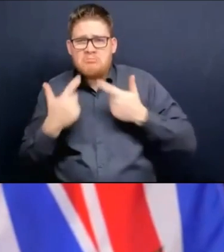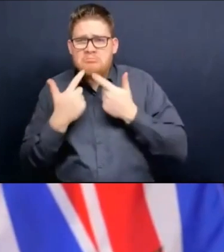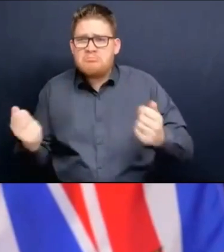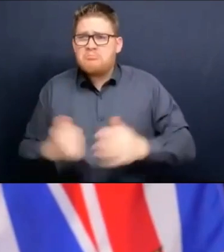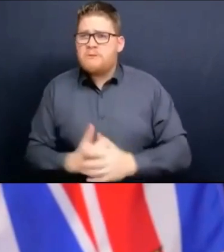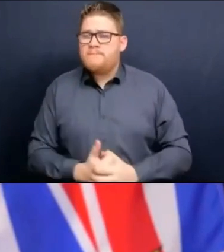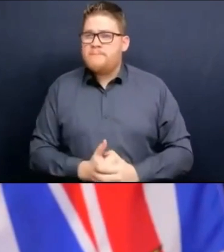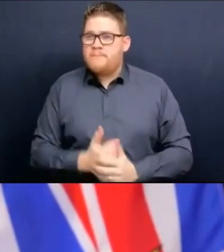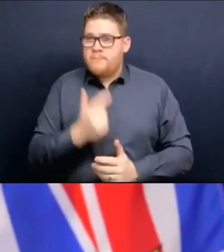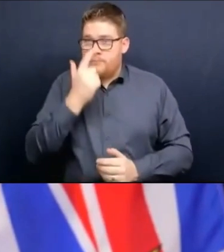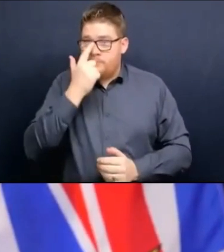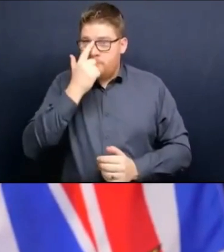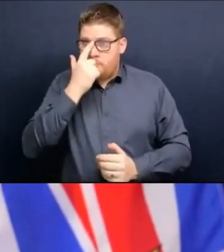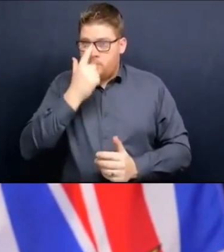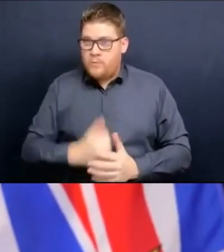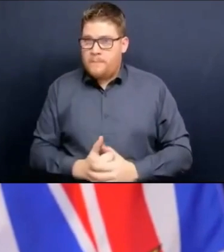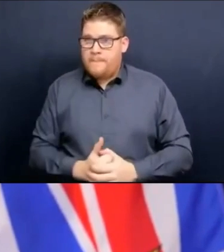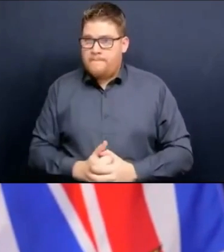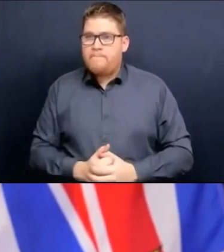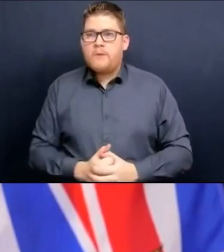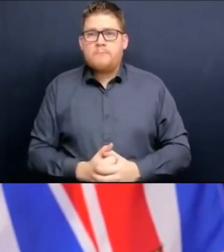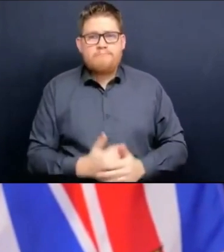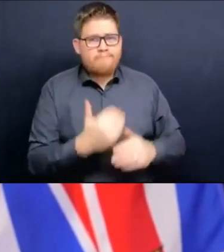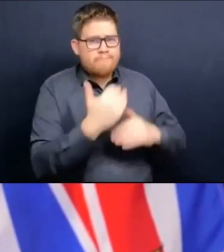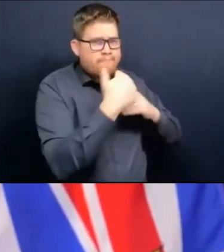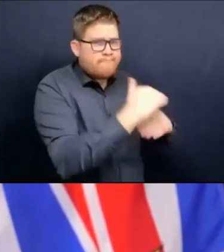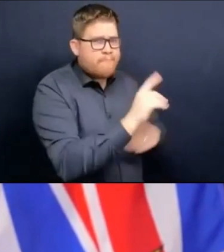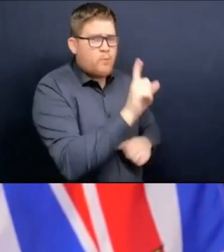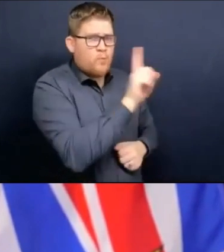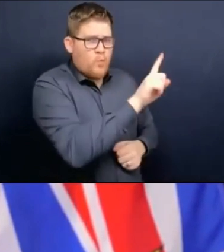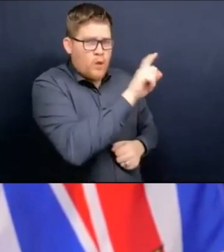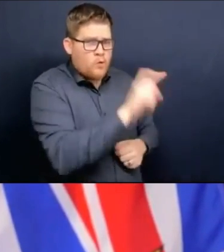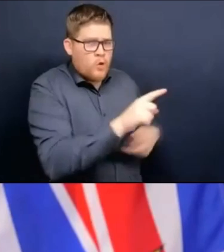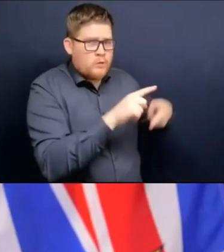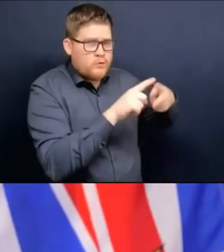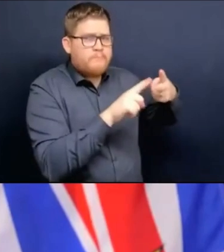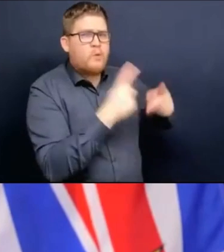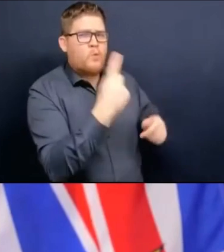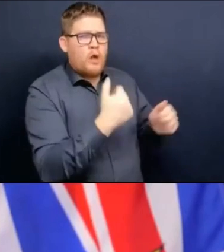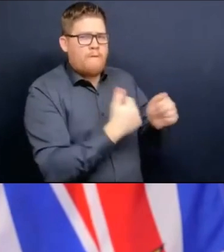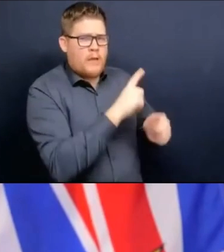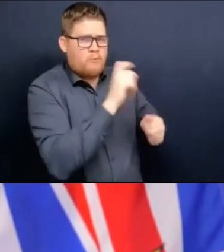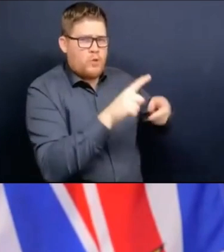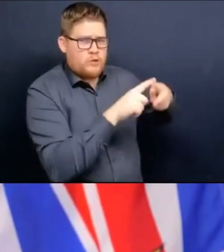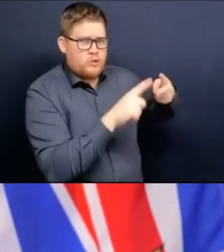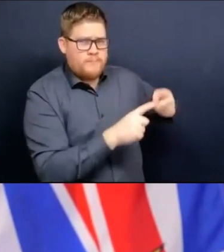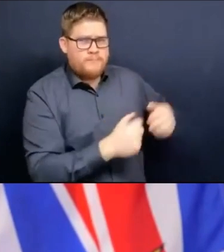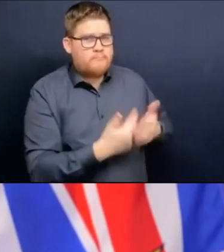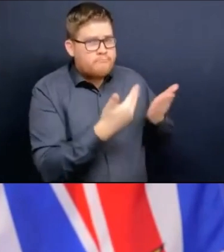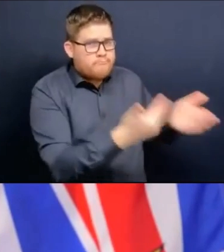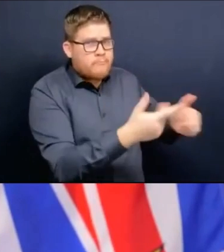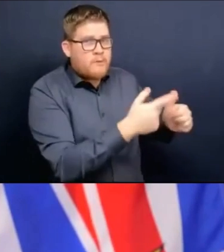press star 1 to enter the queue. You're limited to one question and one follow-up. First question today is from Richard Zussman, Global News.